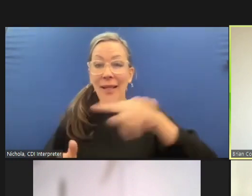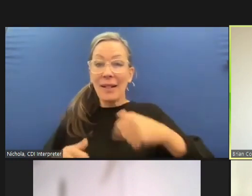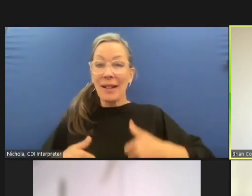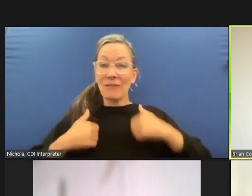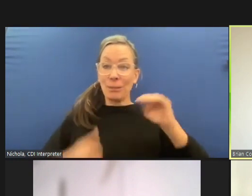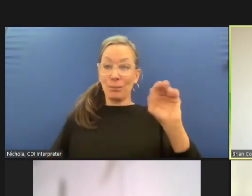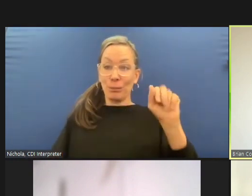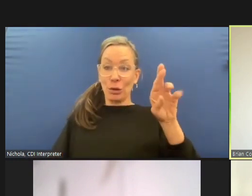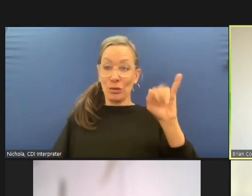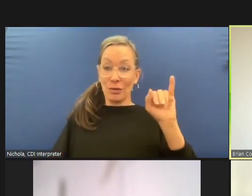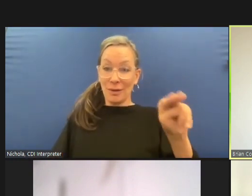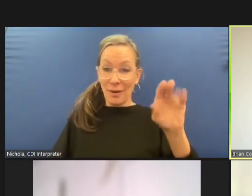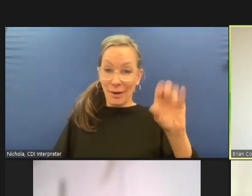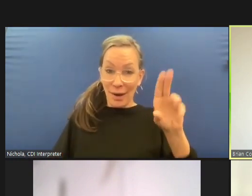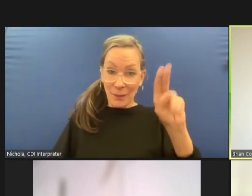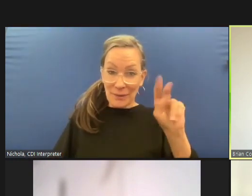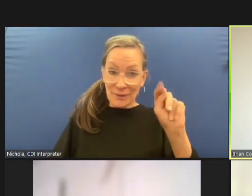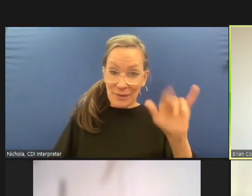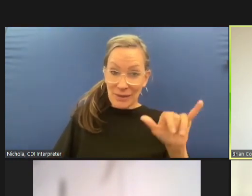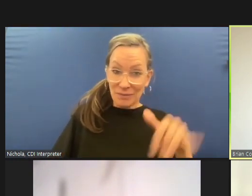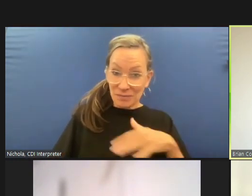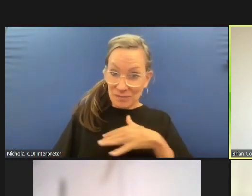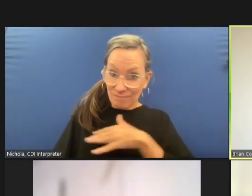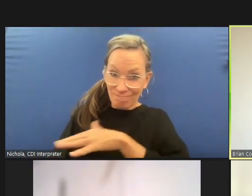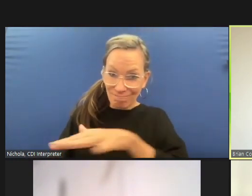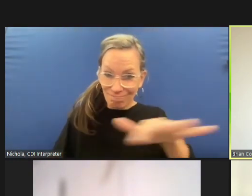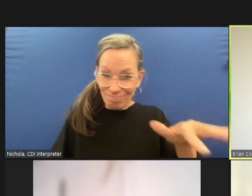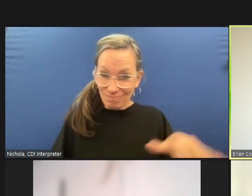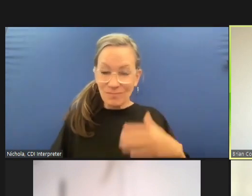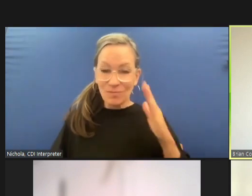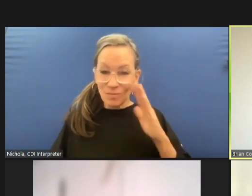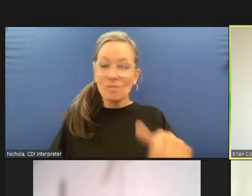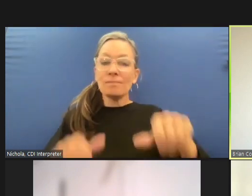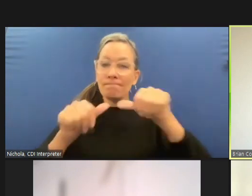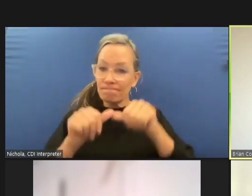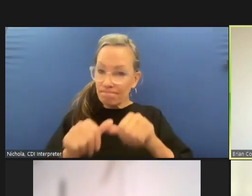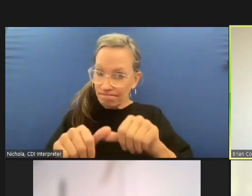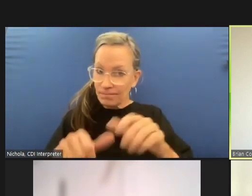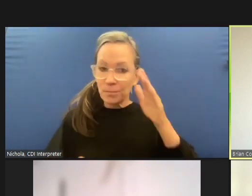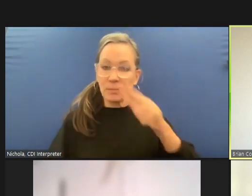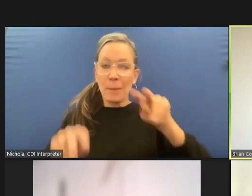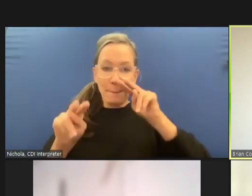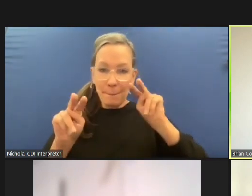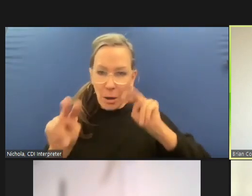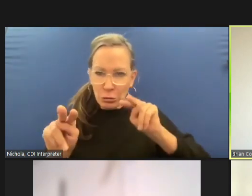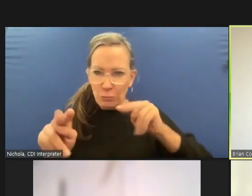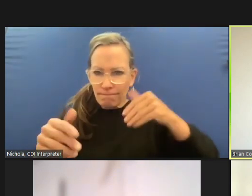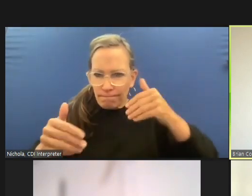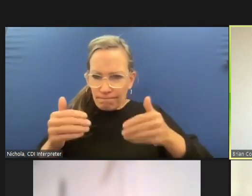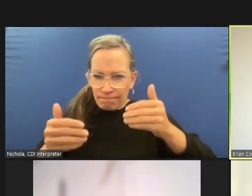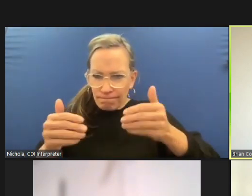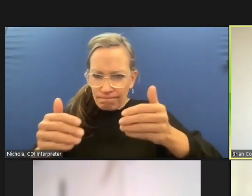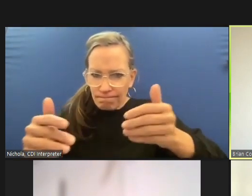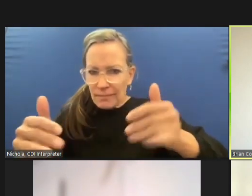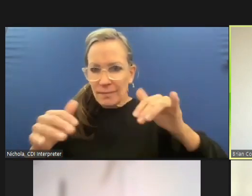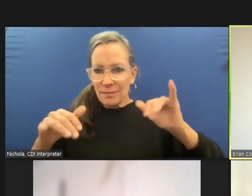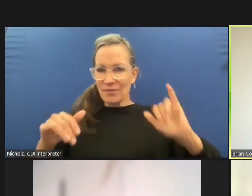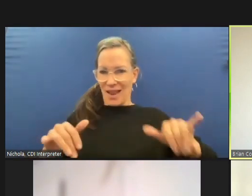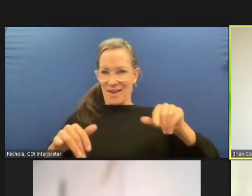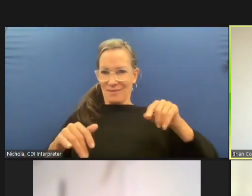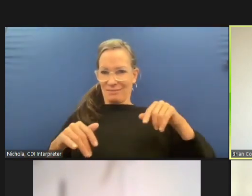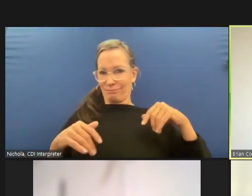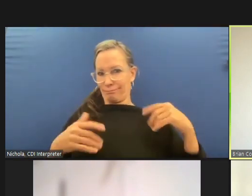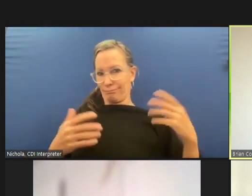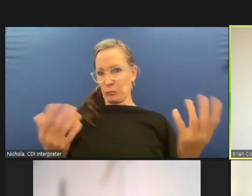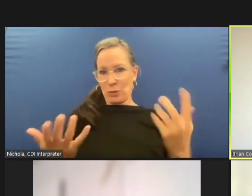accompany you on this path uh this is really important what you're doing as i again as i said before uh people from all over the country